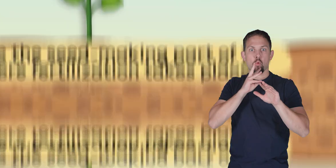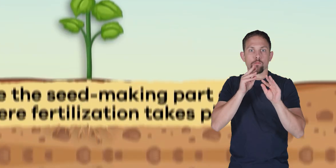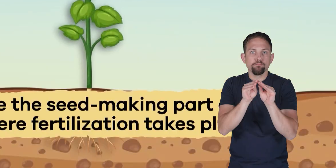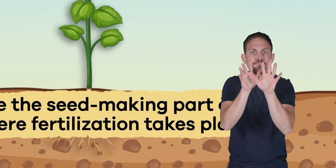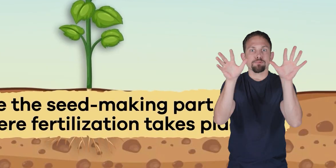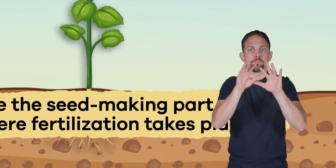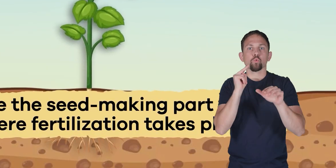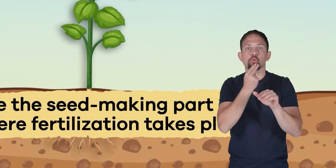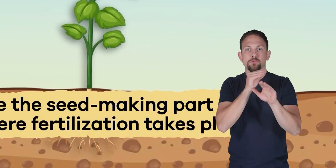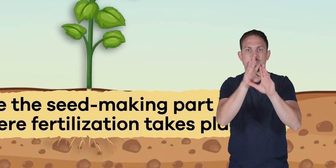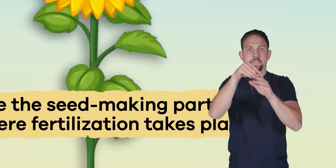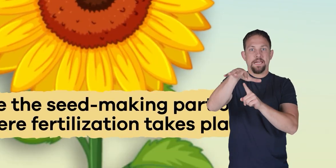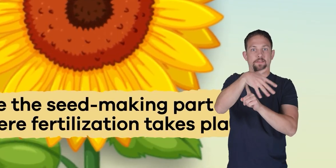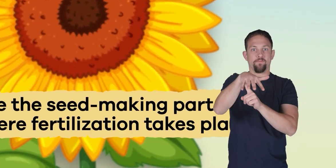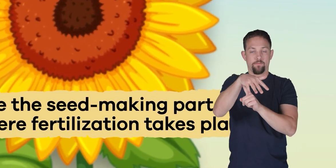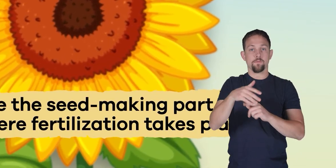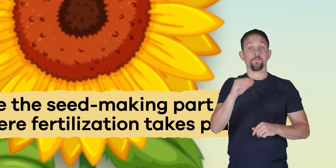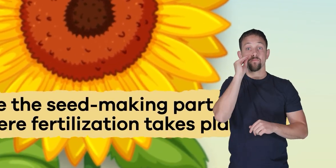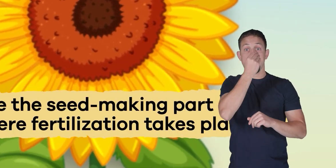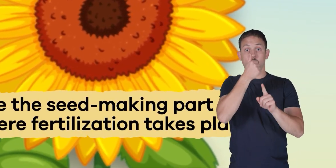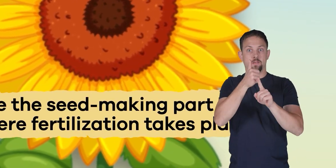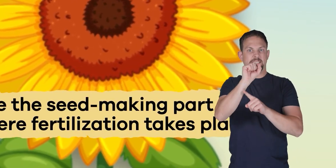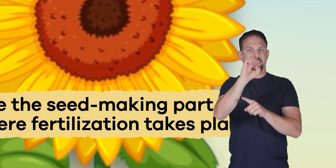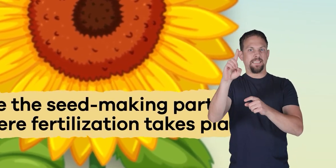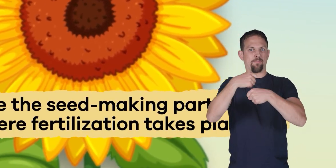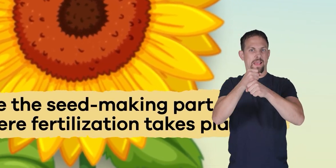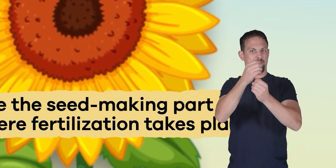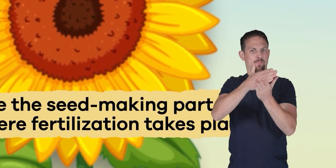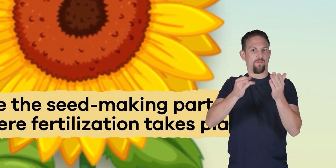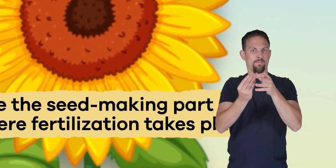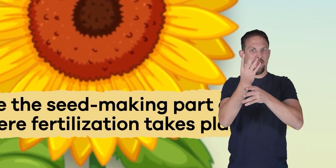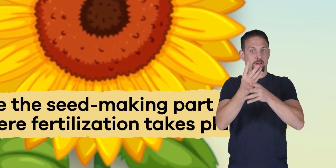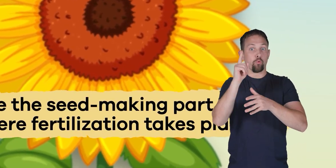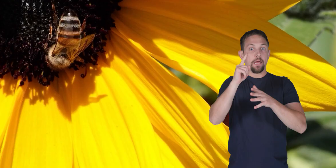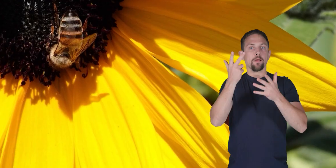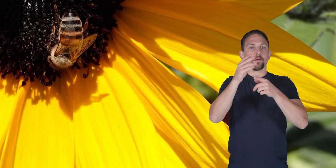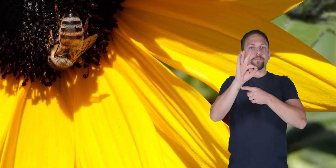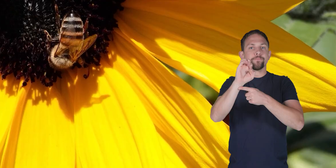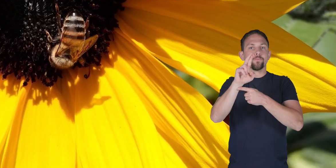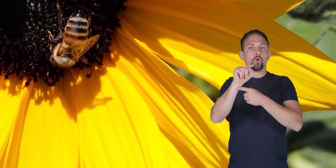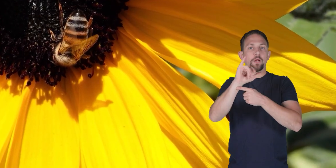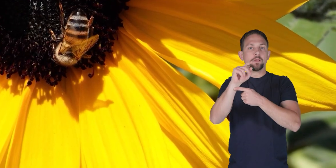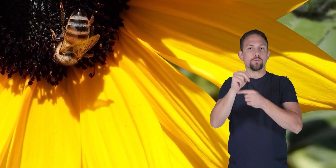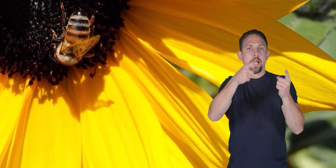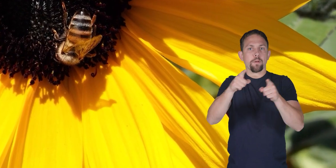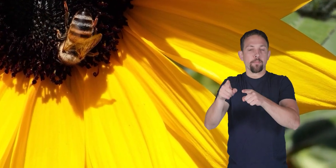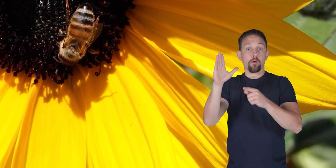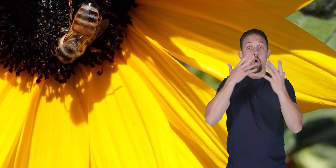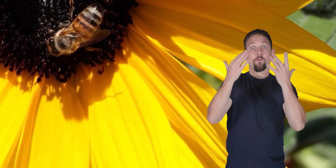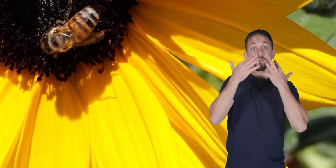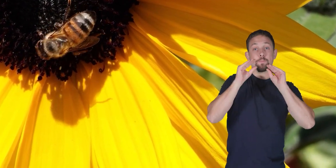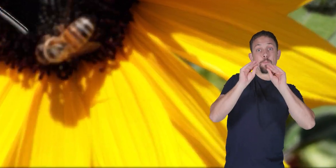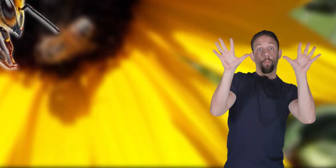flowers are the seed making part of the plant where fertilization takes place their colorful petals attract